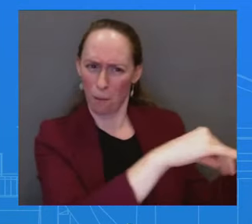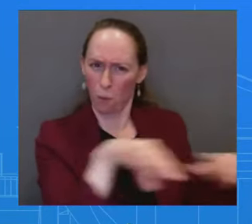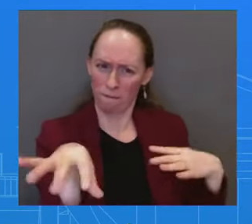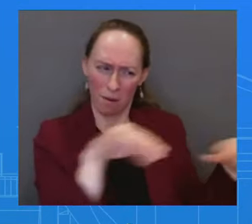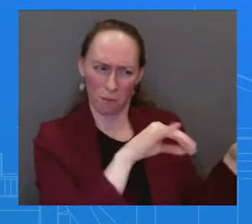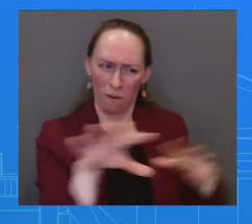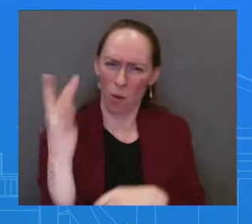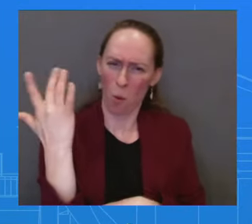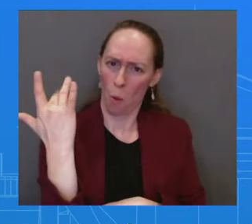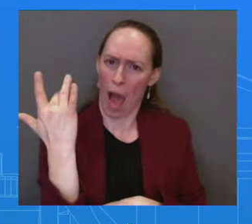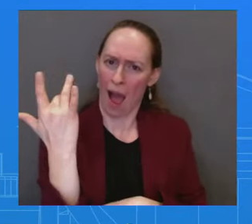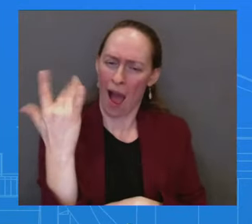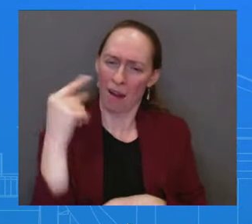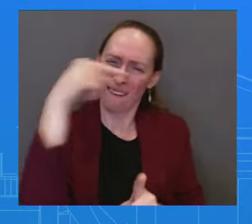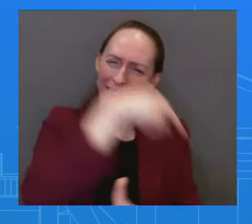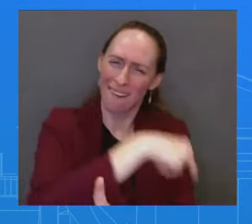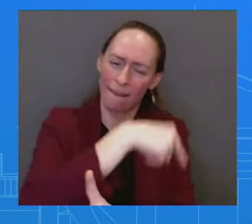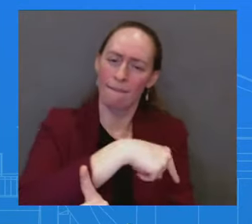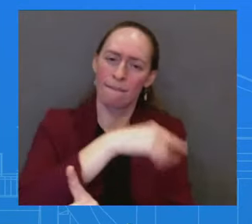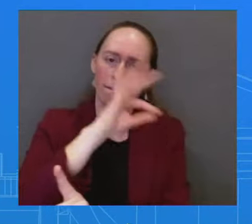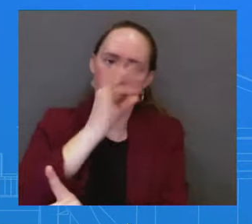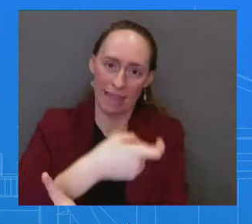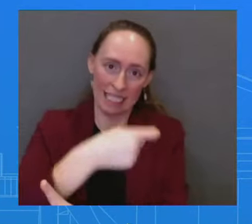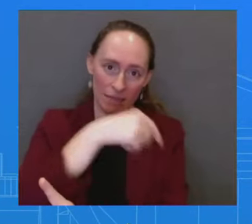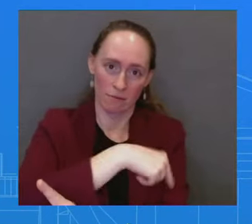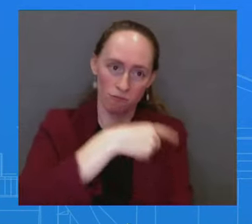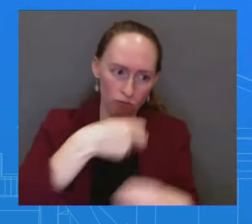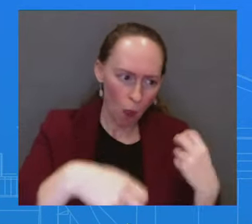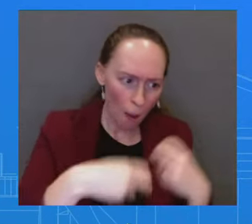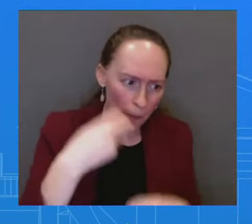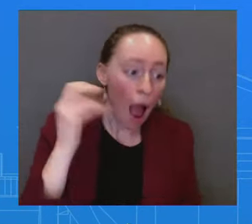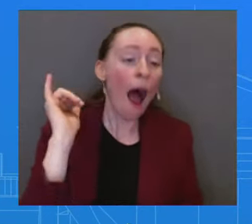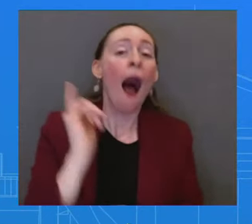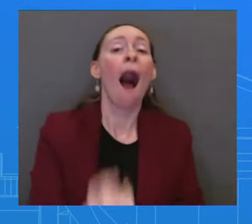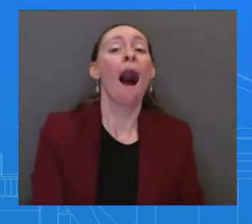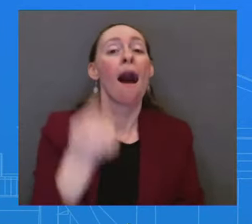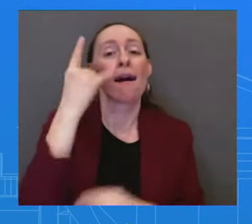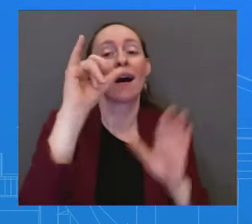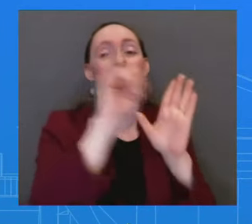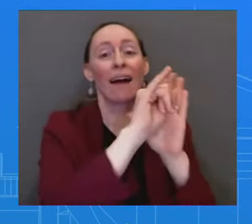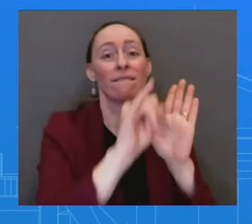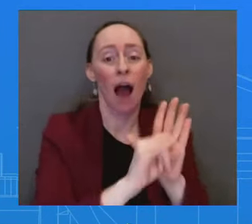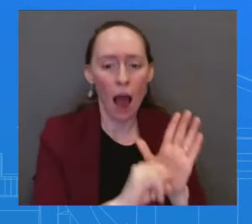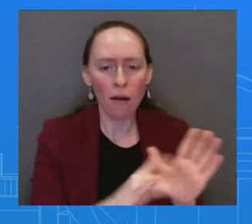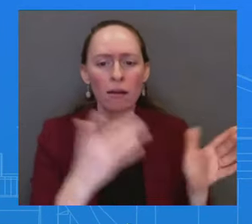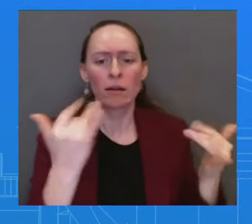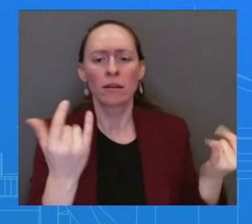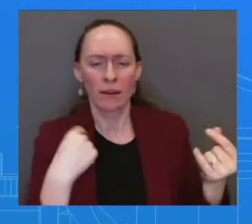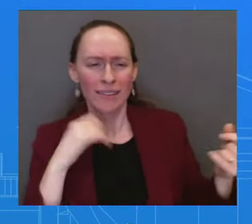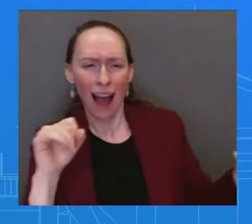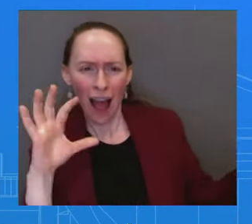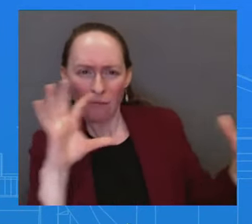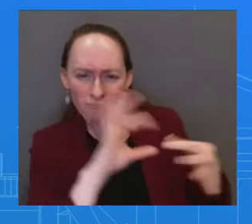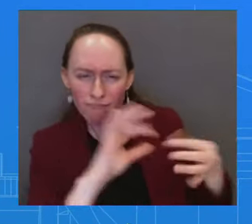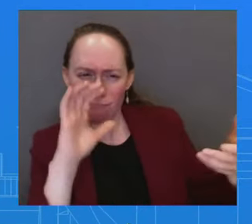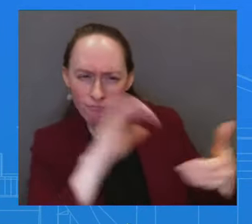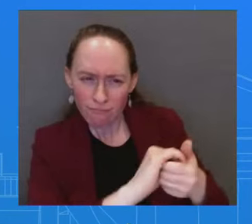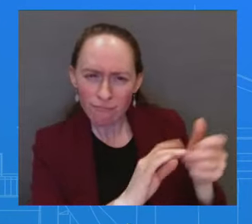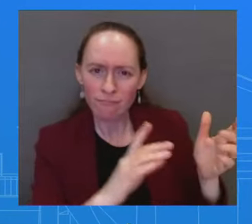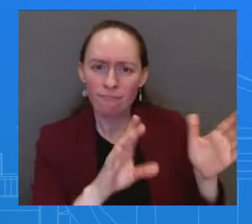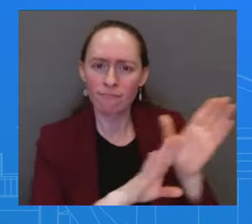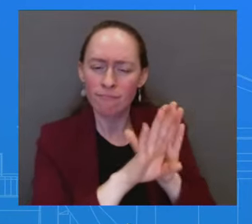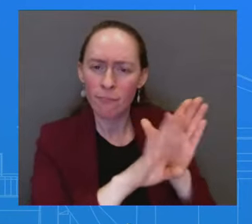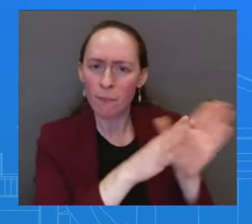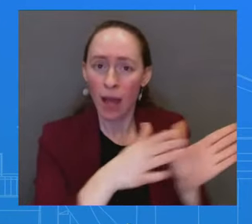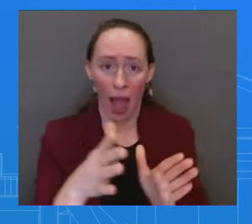some of those root causes. There's lots of reasons why people are on the move depending on where they're coming from. We're also working closely,